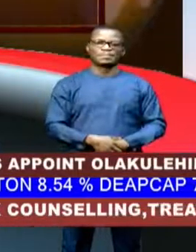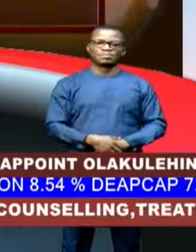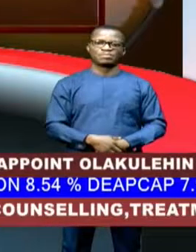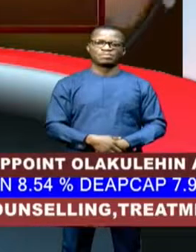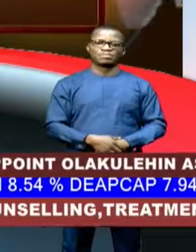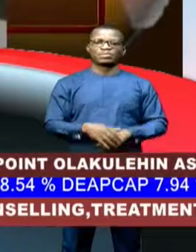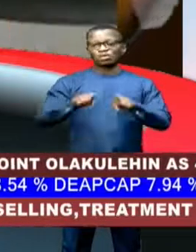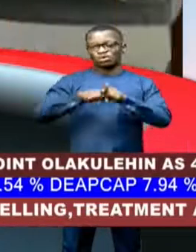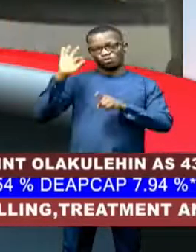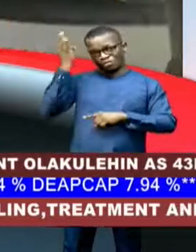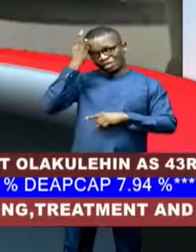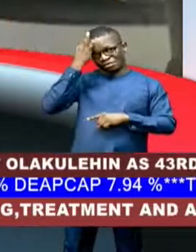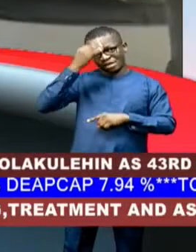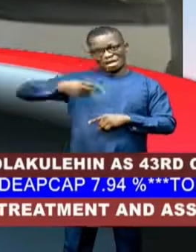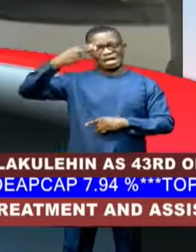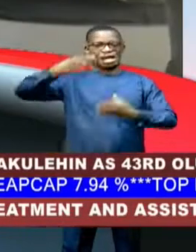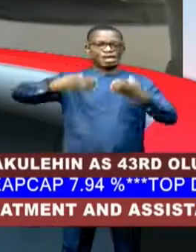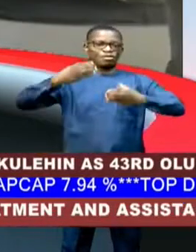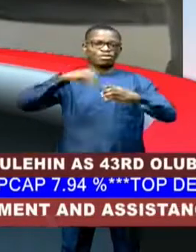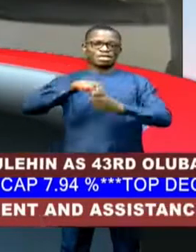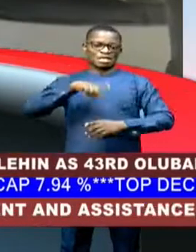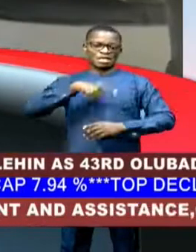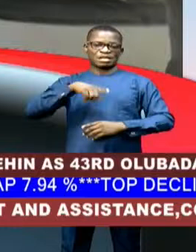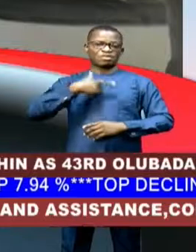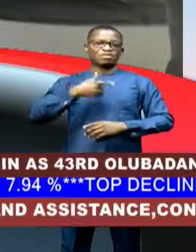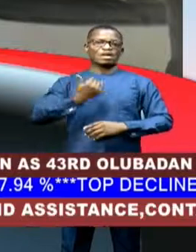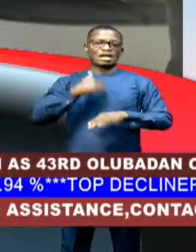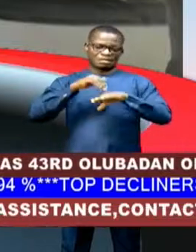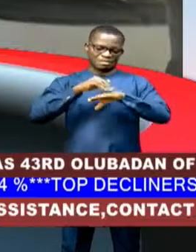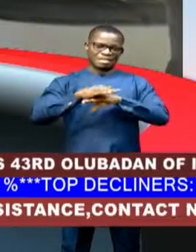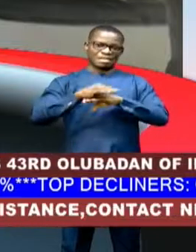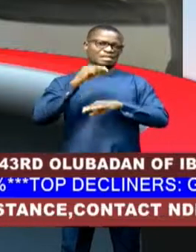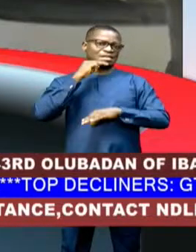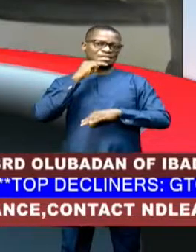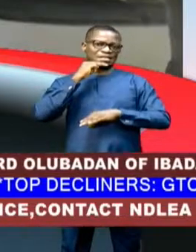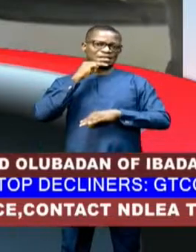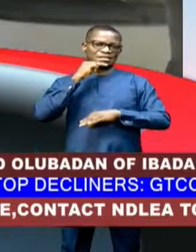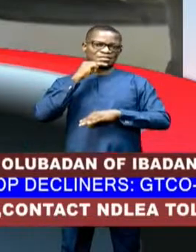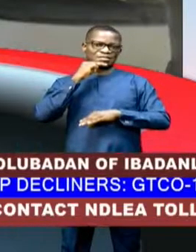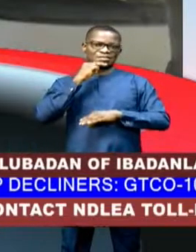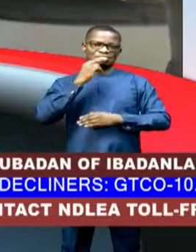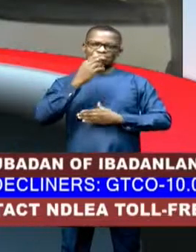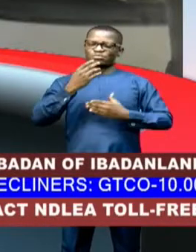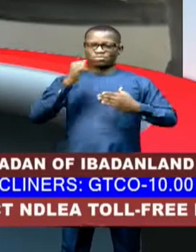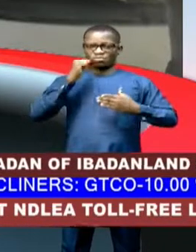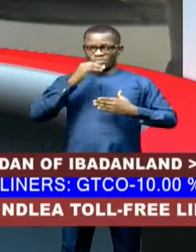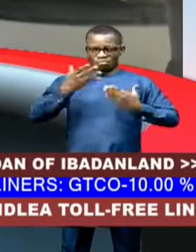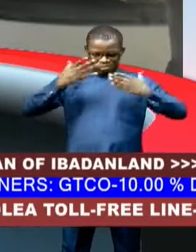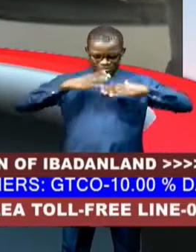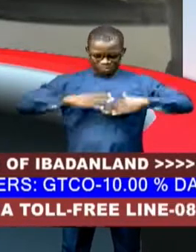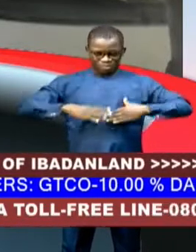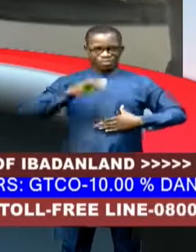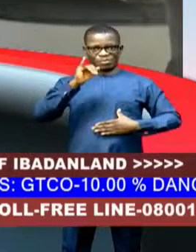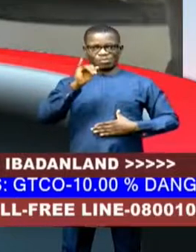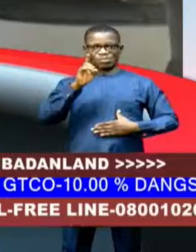And also the Federal High Court Lagos Division has sentenced Nigerian cross-dresser Idris Okunea,